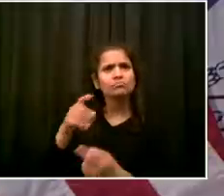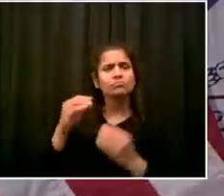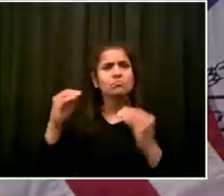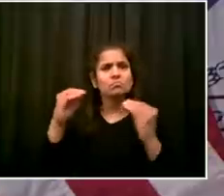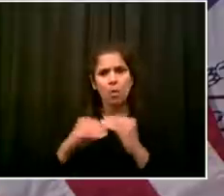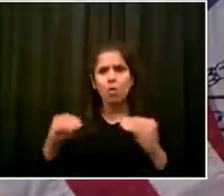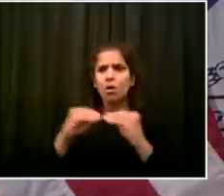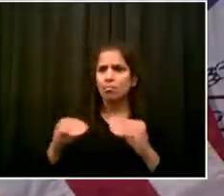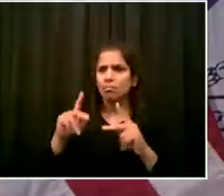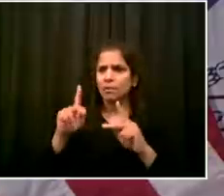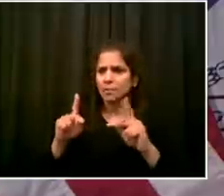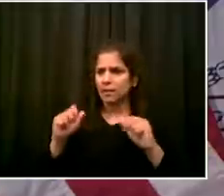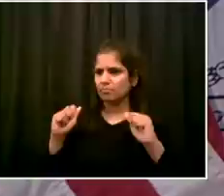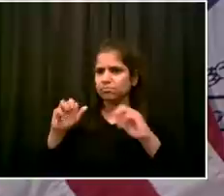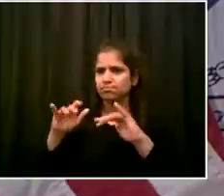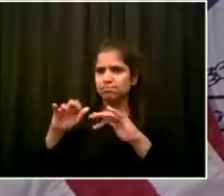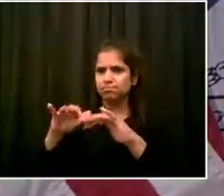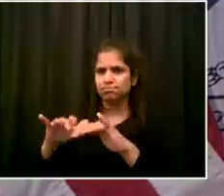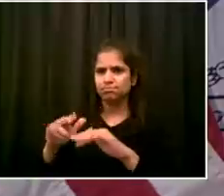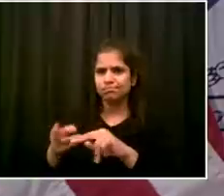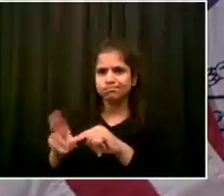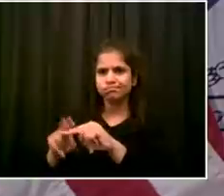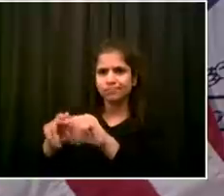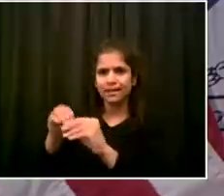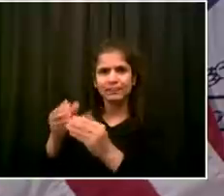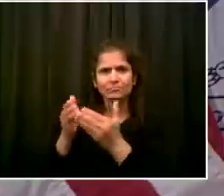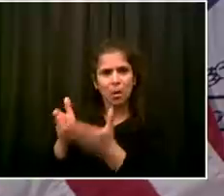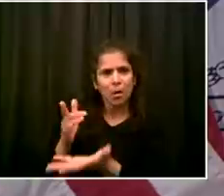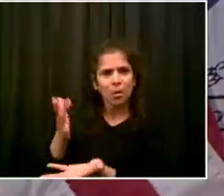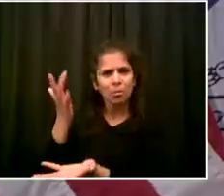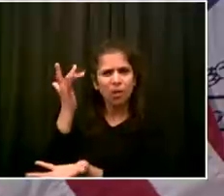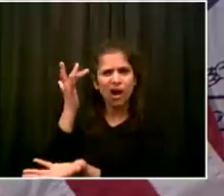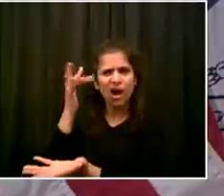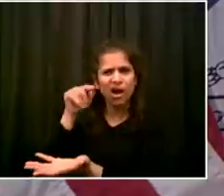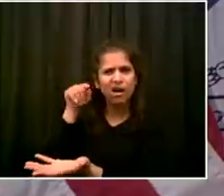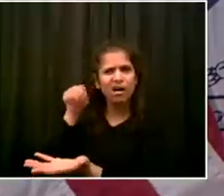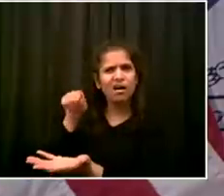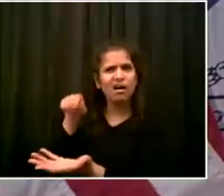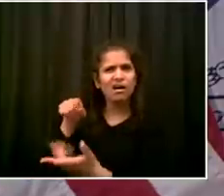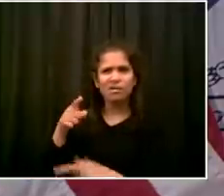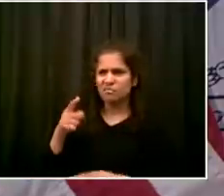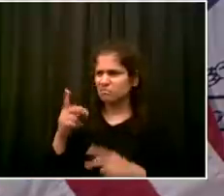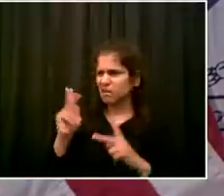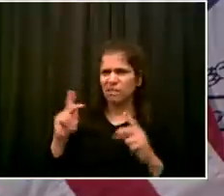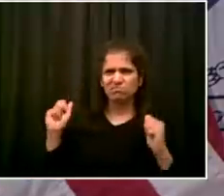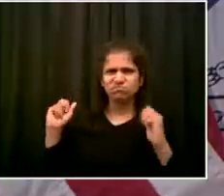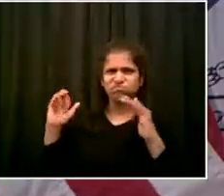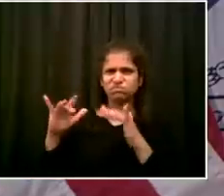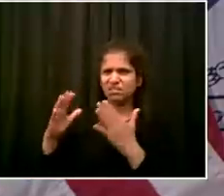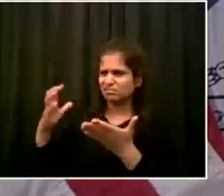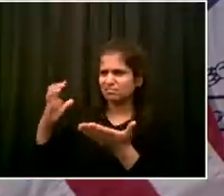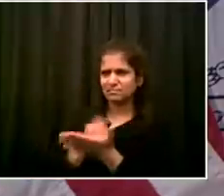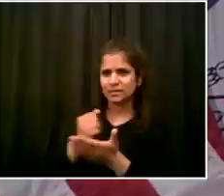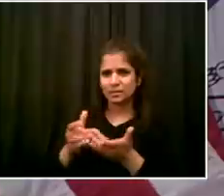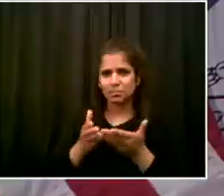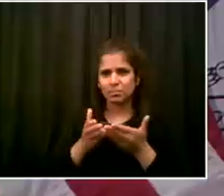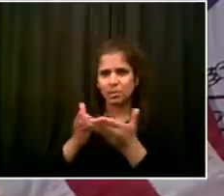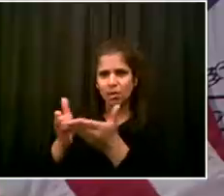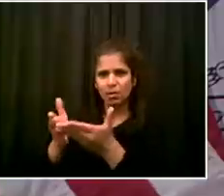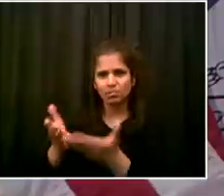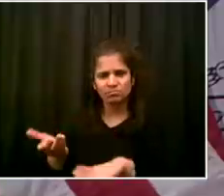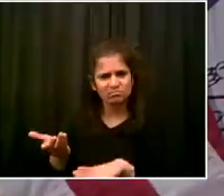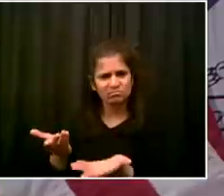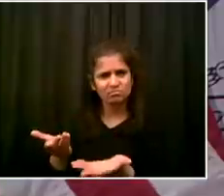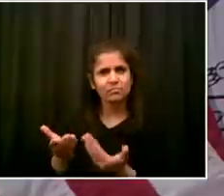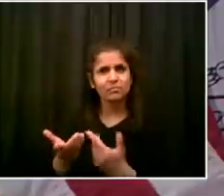I'm wondering, why would that be, given that the restrictions on non-essential businesses have not been lifted in New